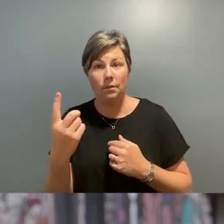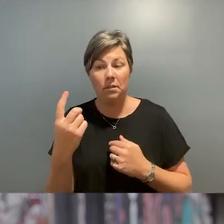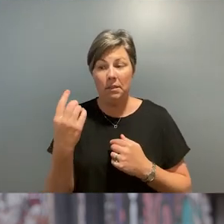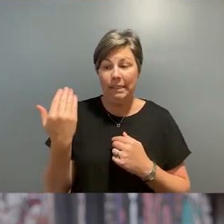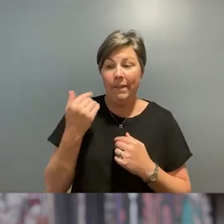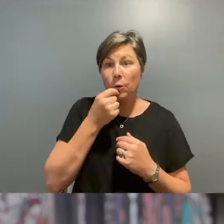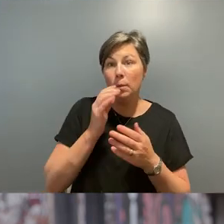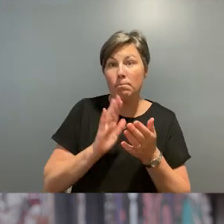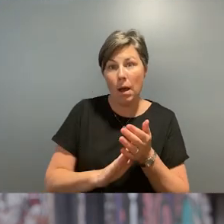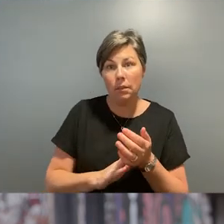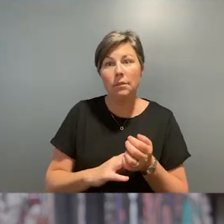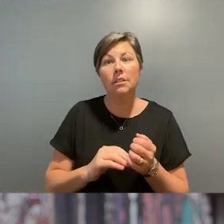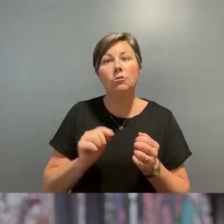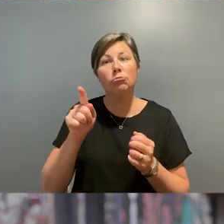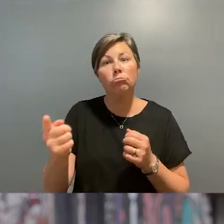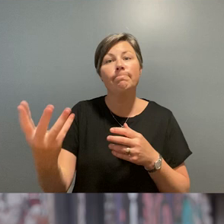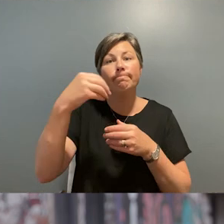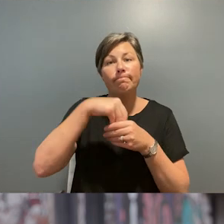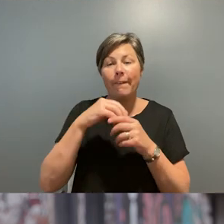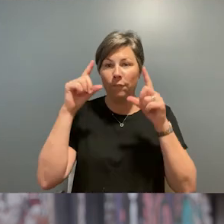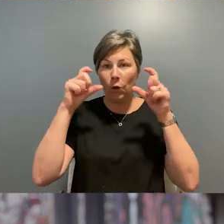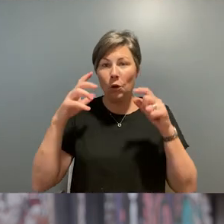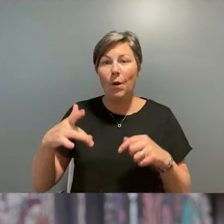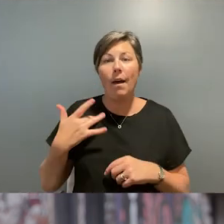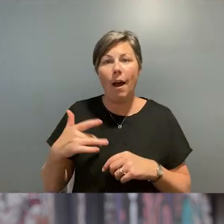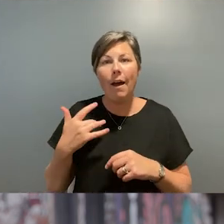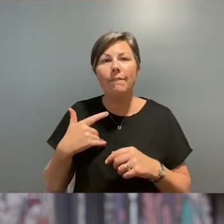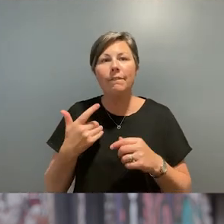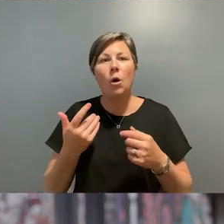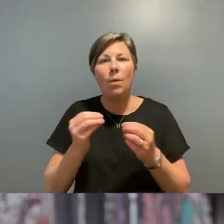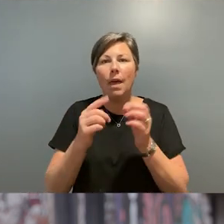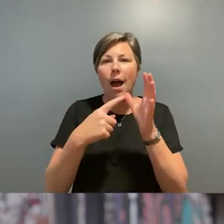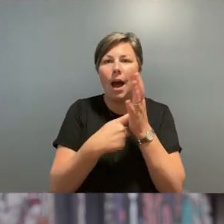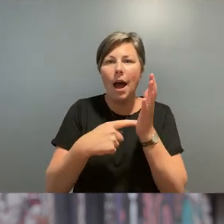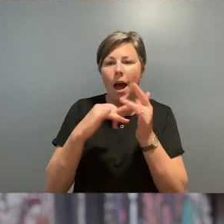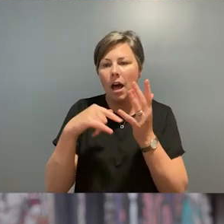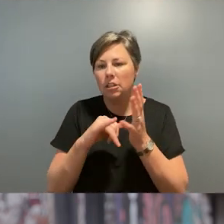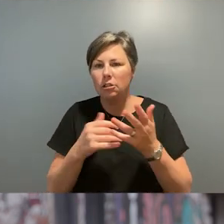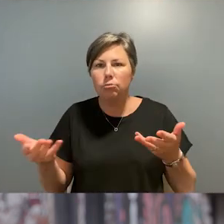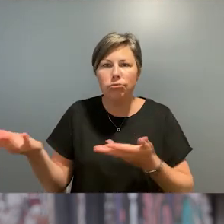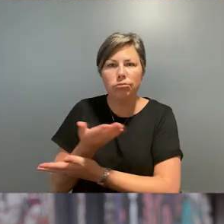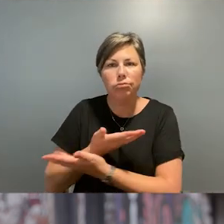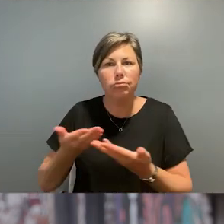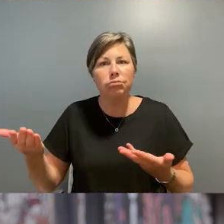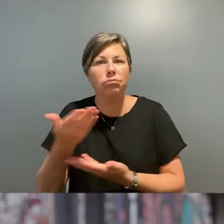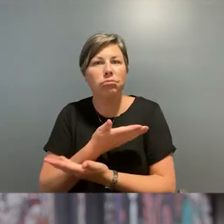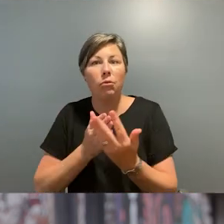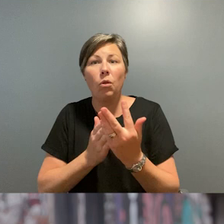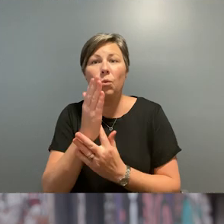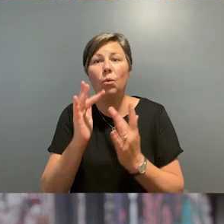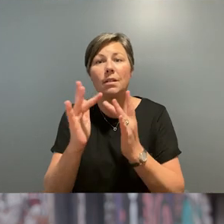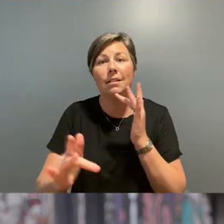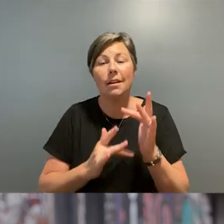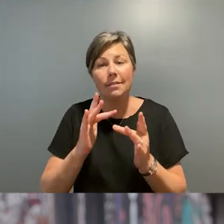few months, many of you have joined us for Photo Live, our live streamed artist conversations and have virtually experienced our expanded program.